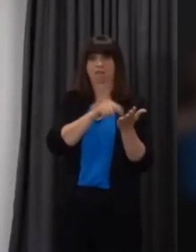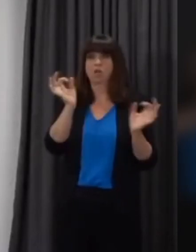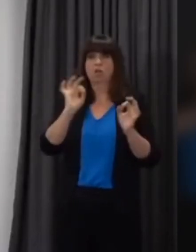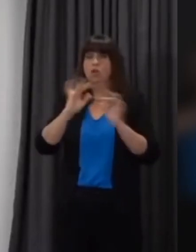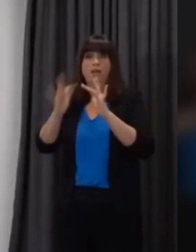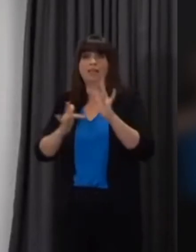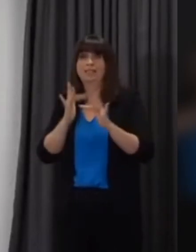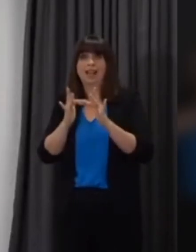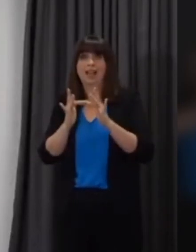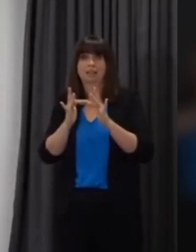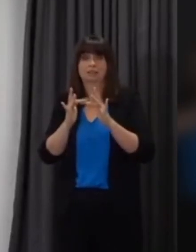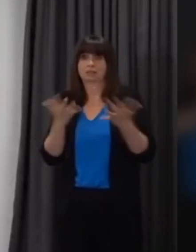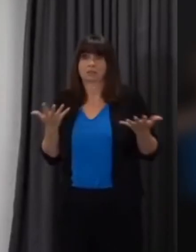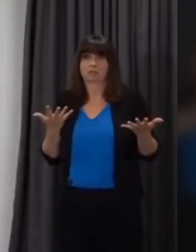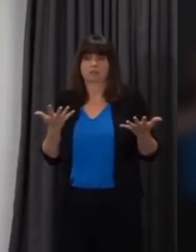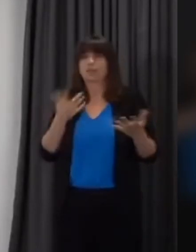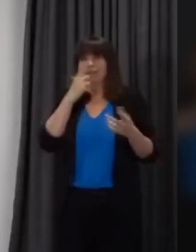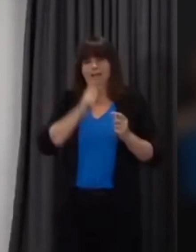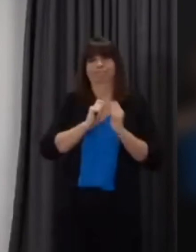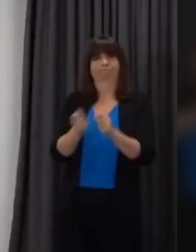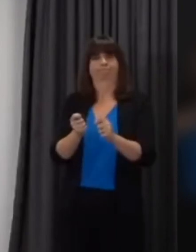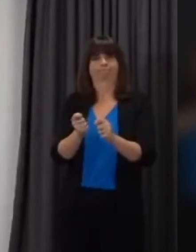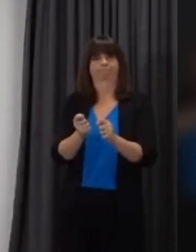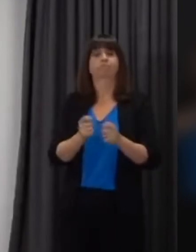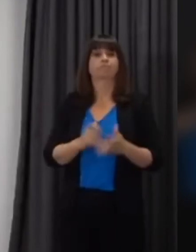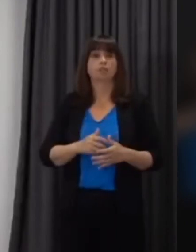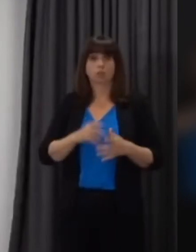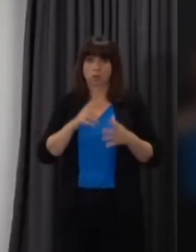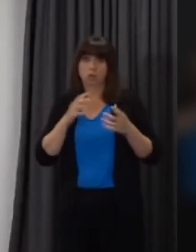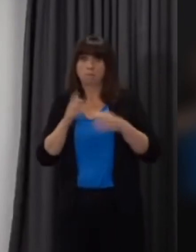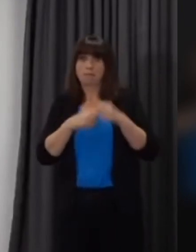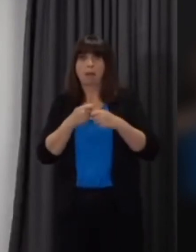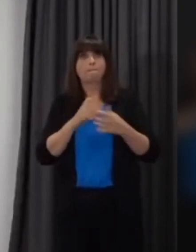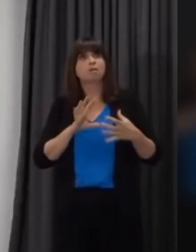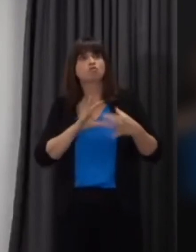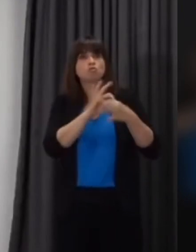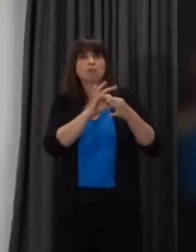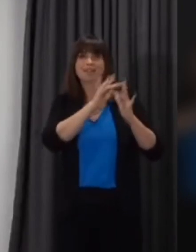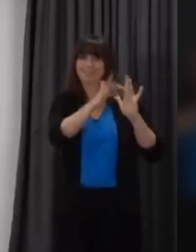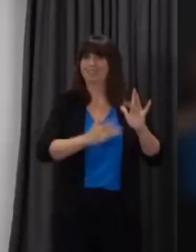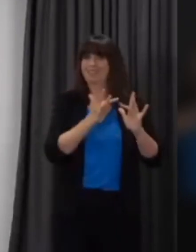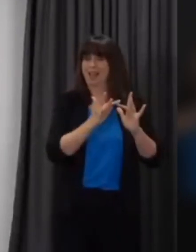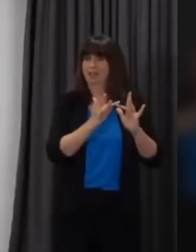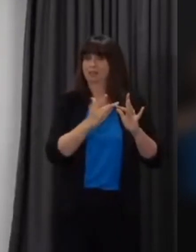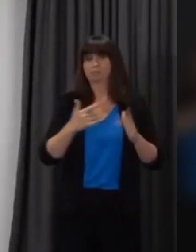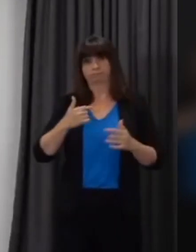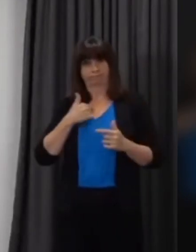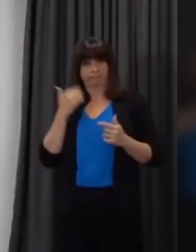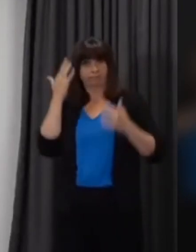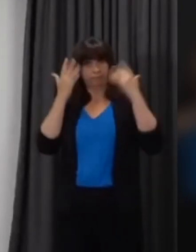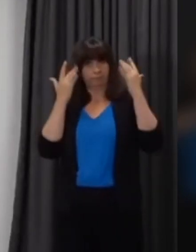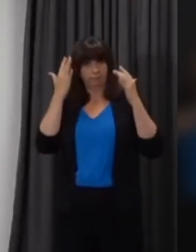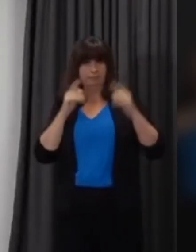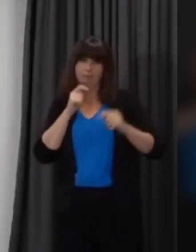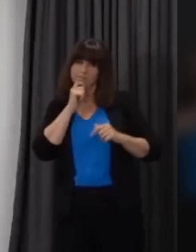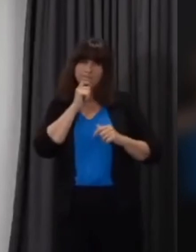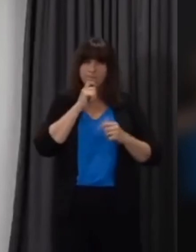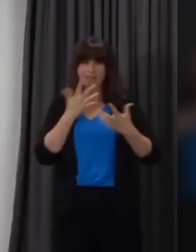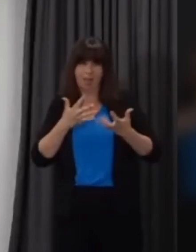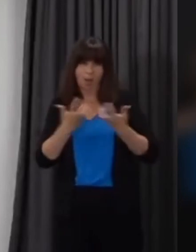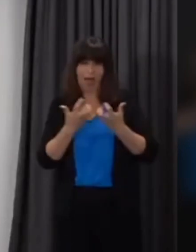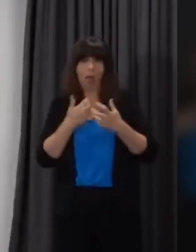access at home. We are working with the FE sector to look to develop similar proposals for those in